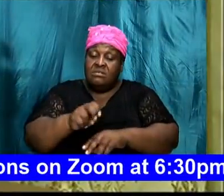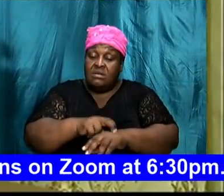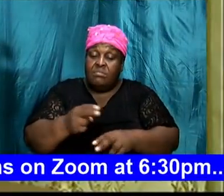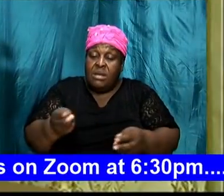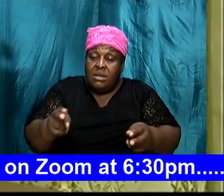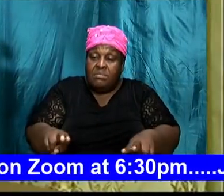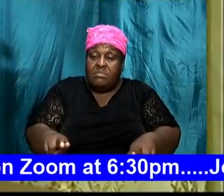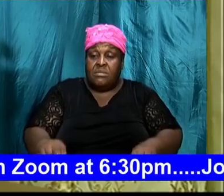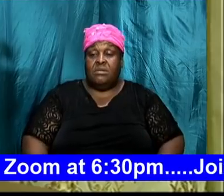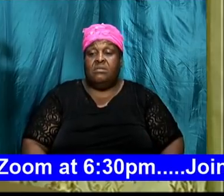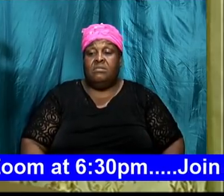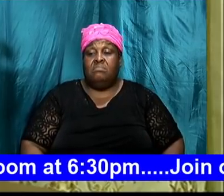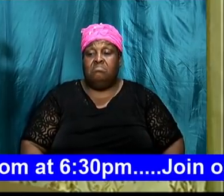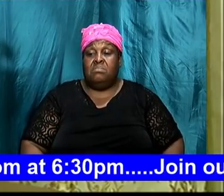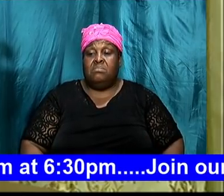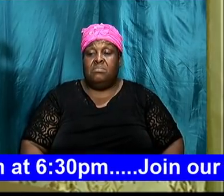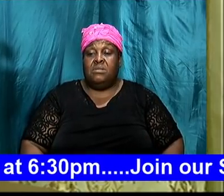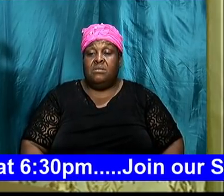they had arguments